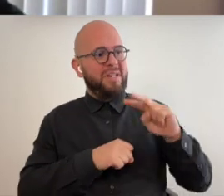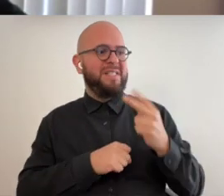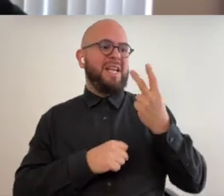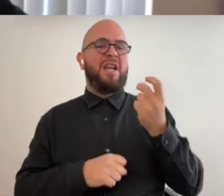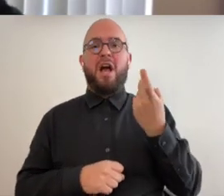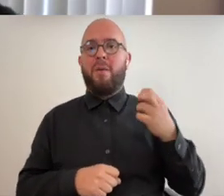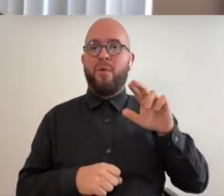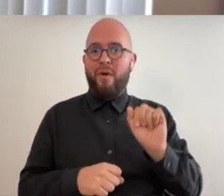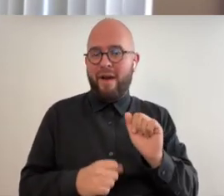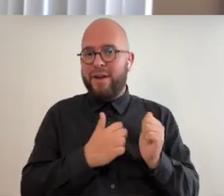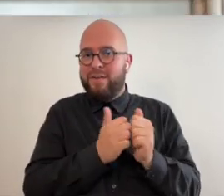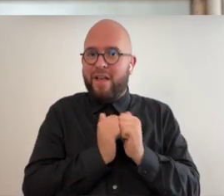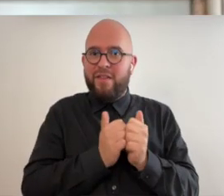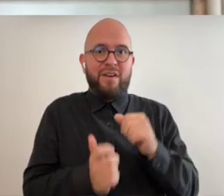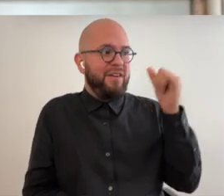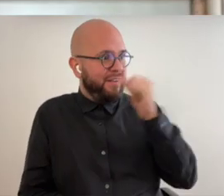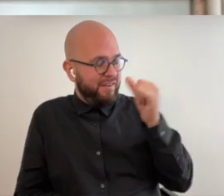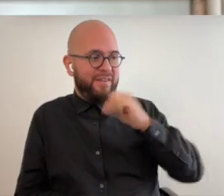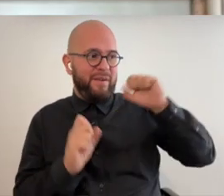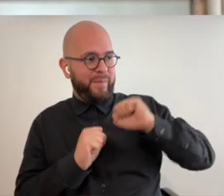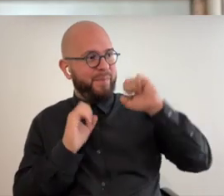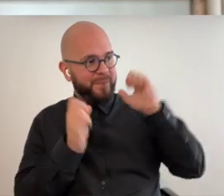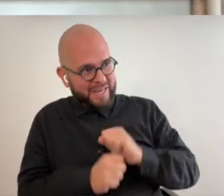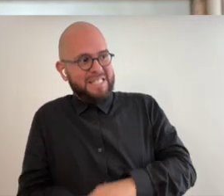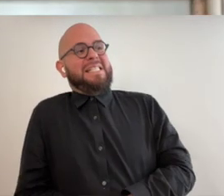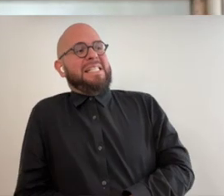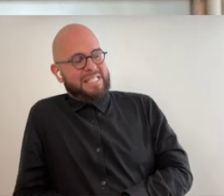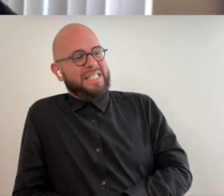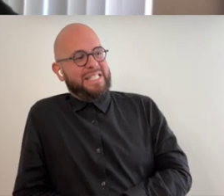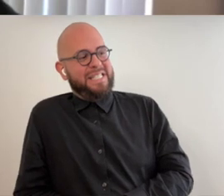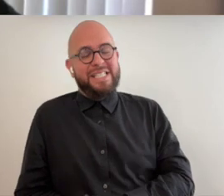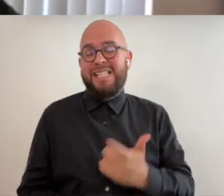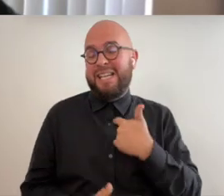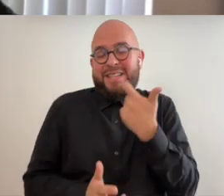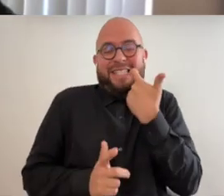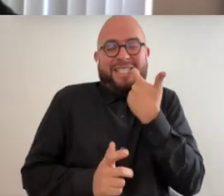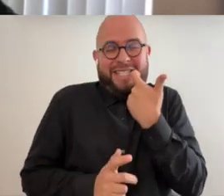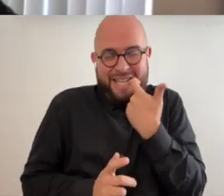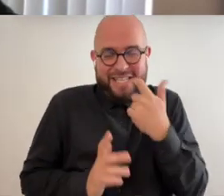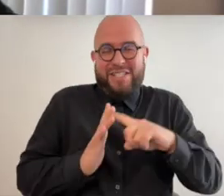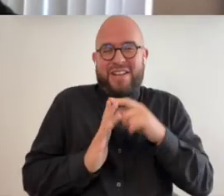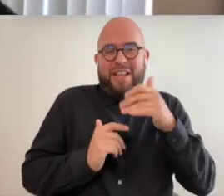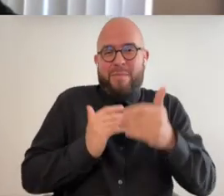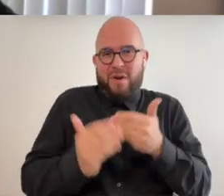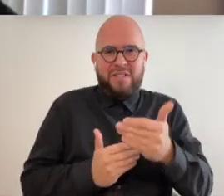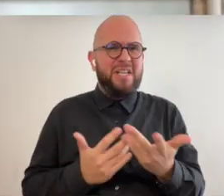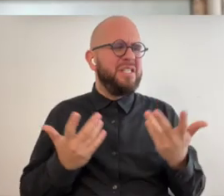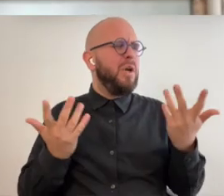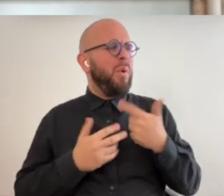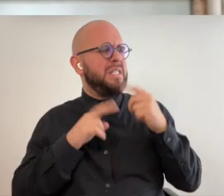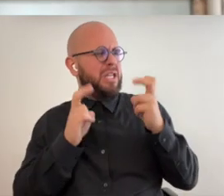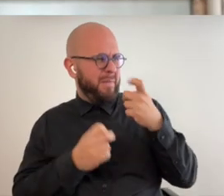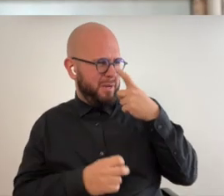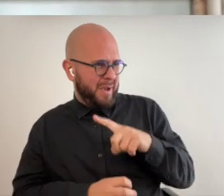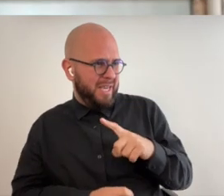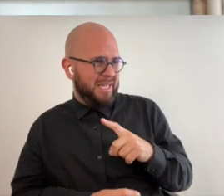that's our next that's that's amazing us getting started on that process or what is the topic do you mind me